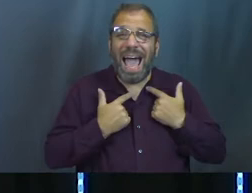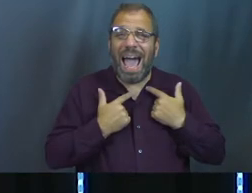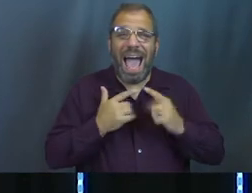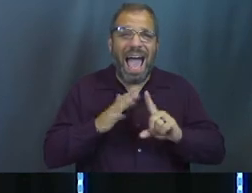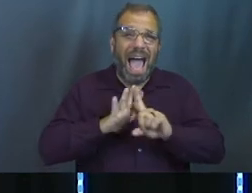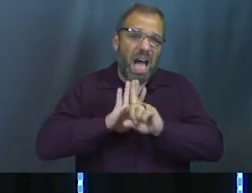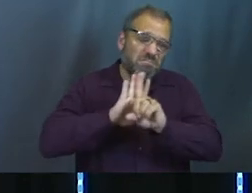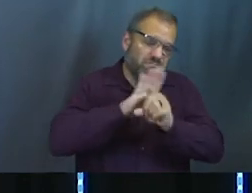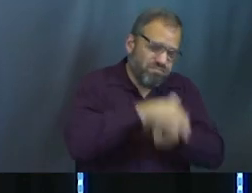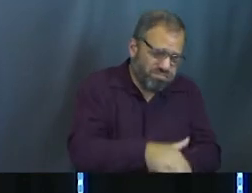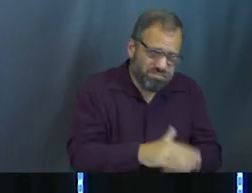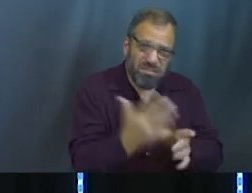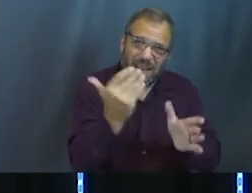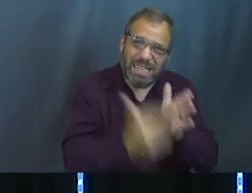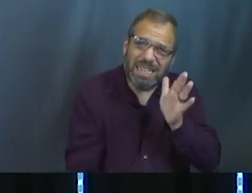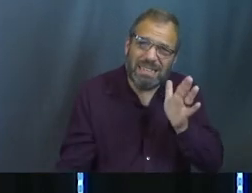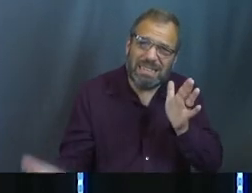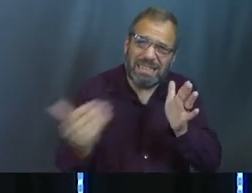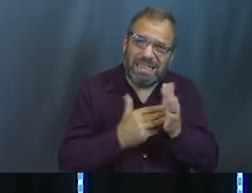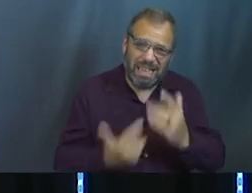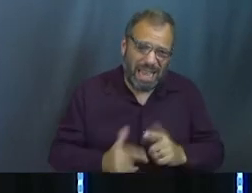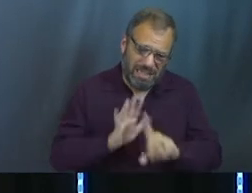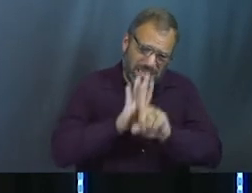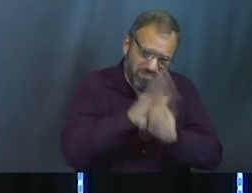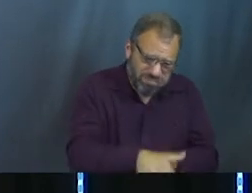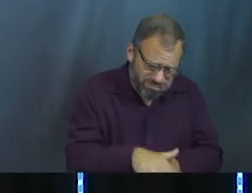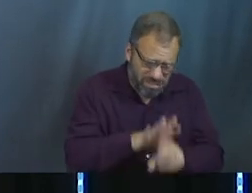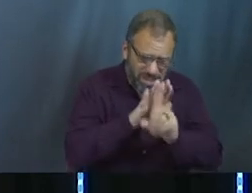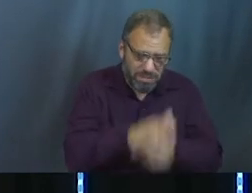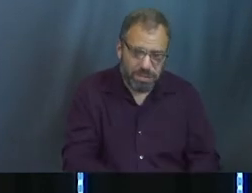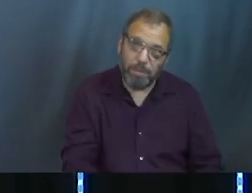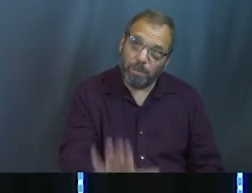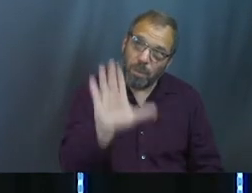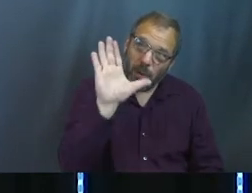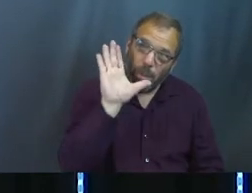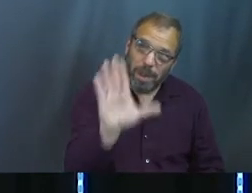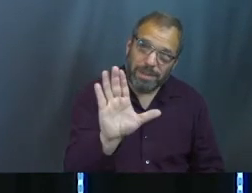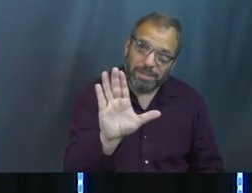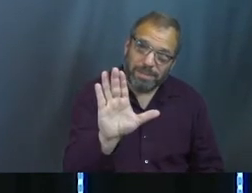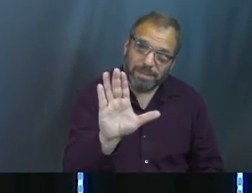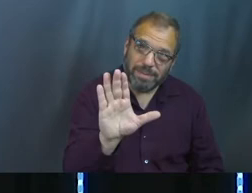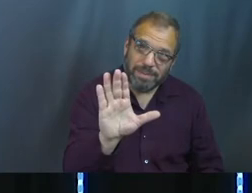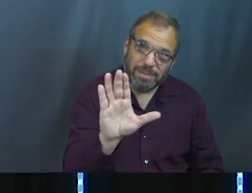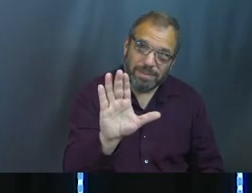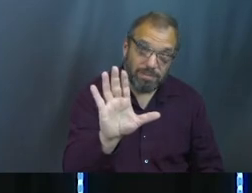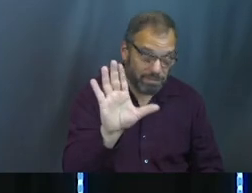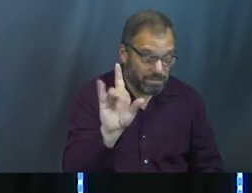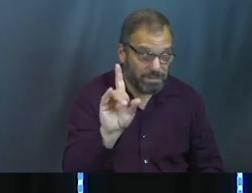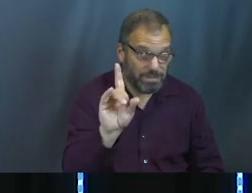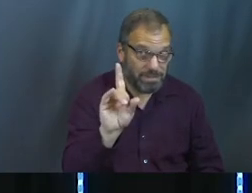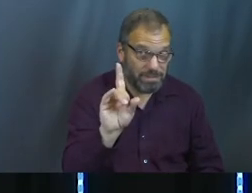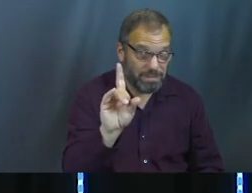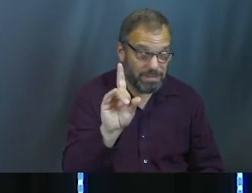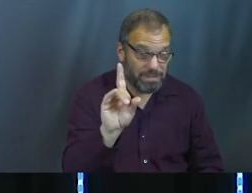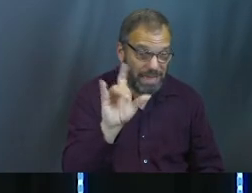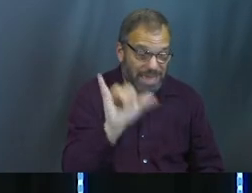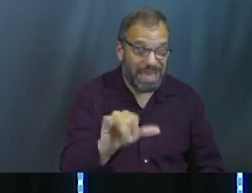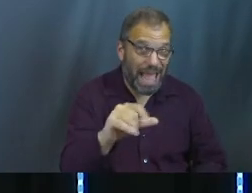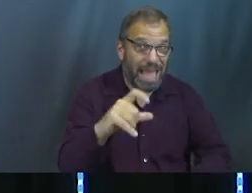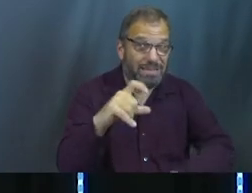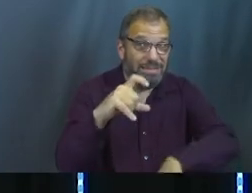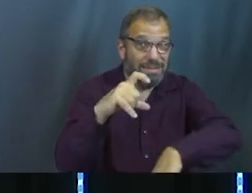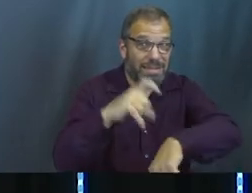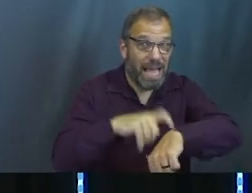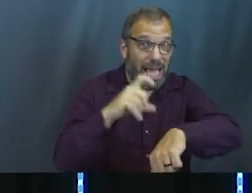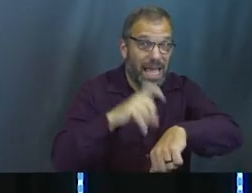down over and over and over again. Here's the real honest moment. In those seasons, when